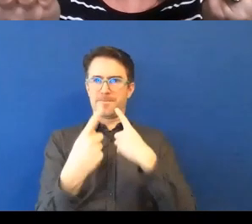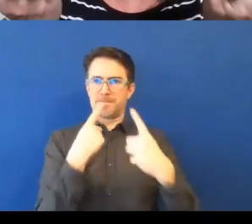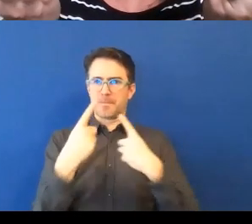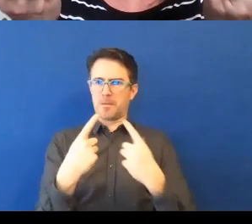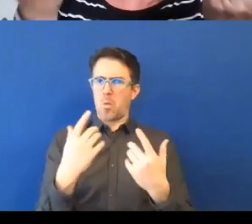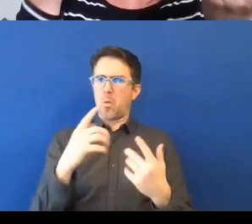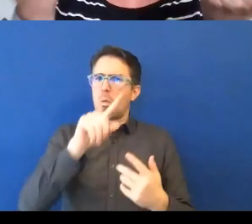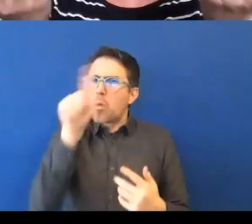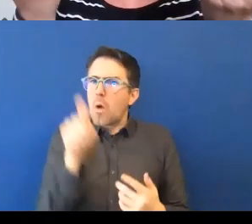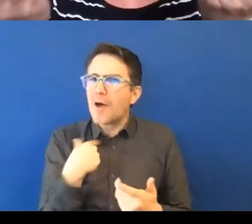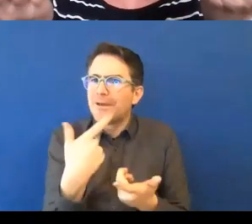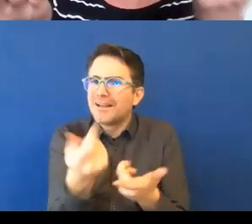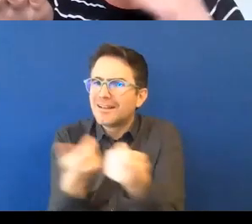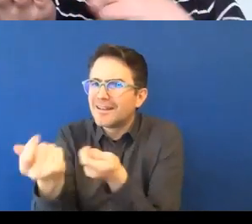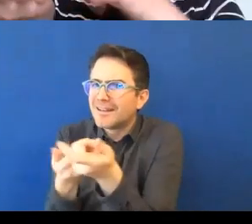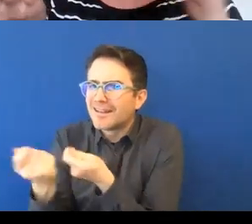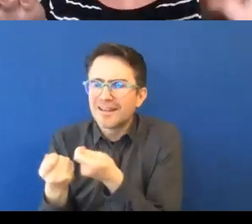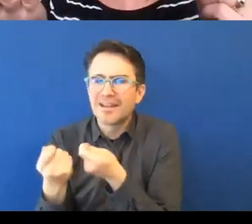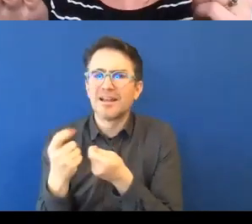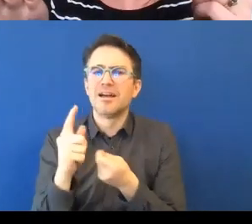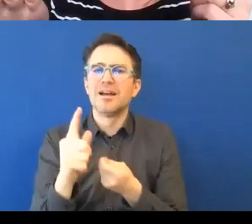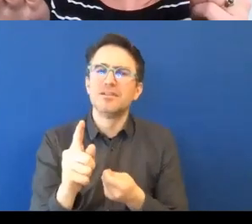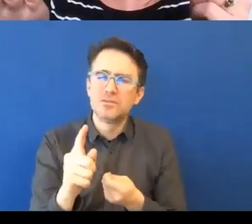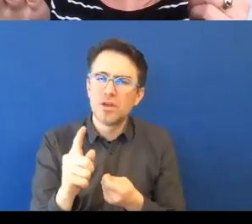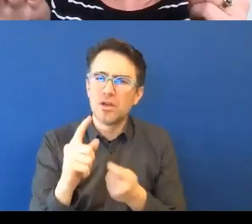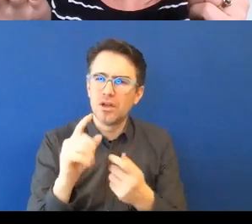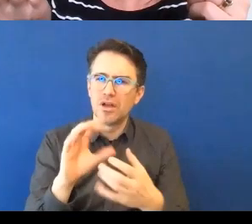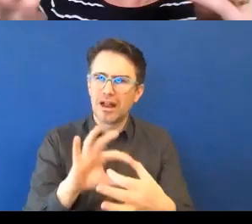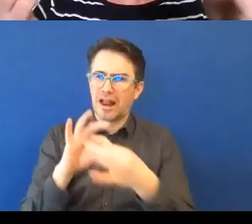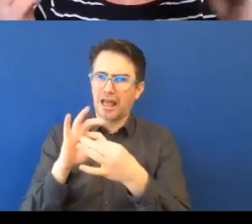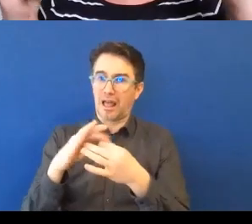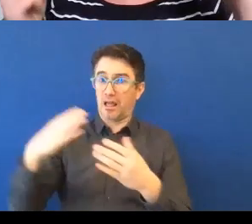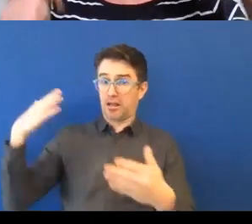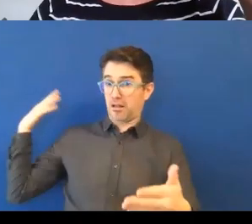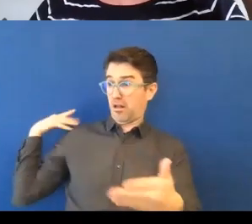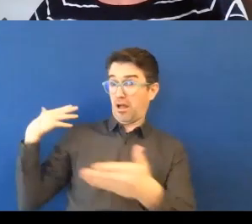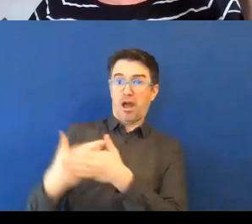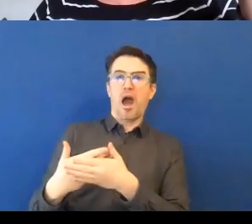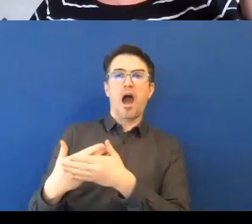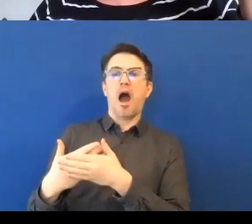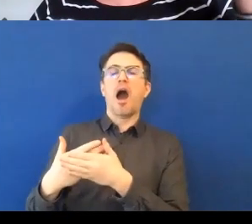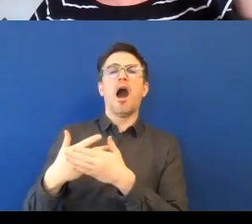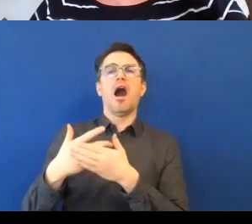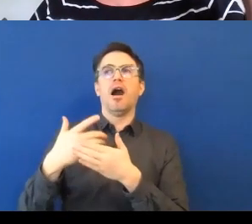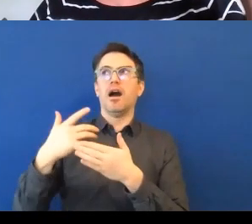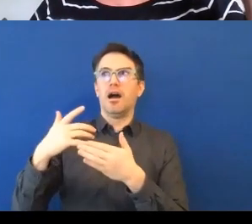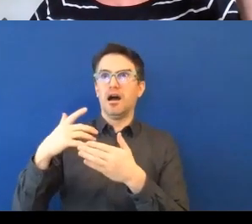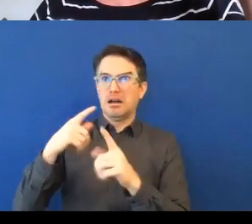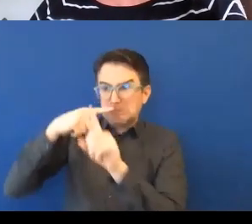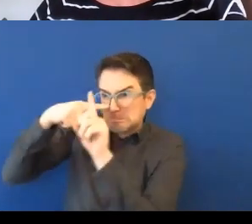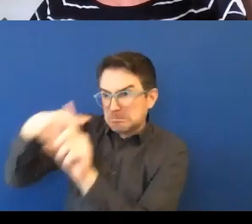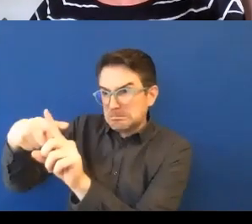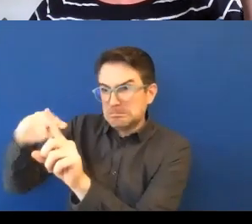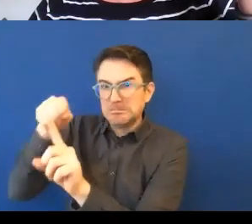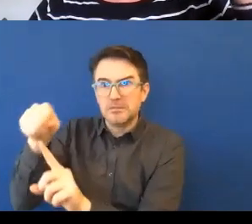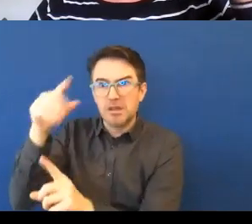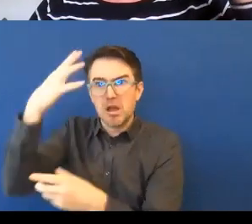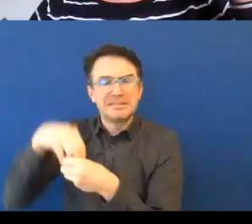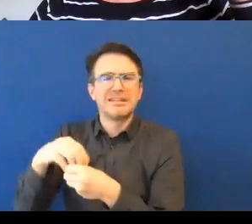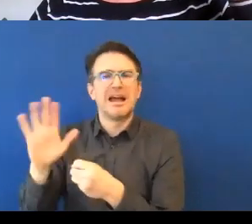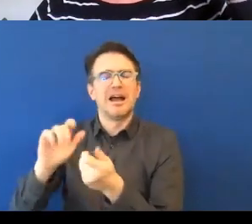excluding a bunch of people who turned out to be really good at the job. So flipping that kind of individual level